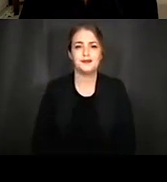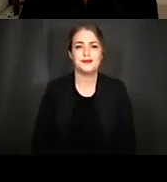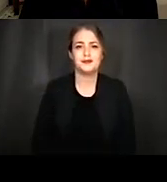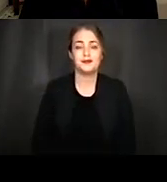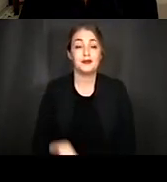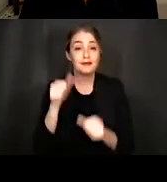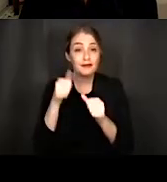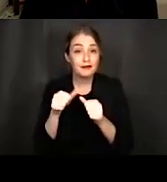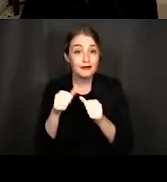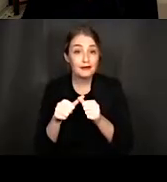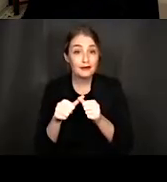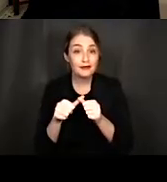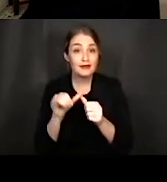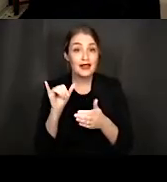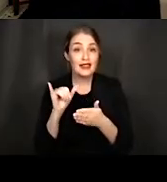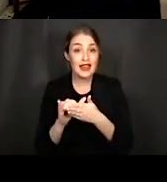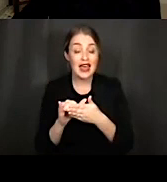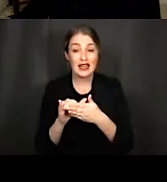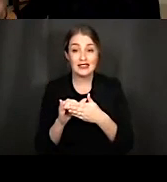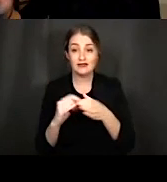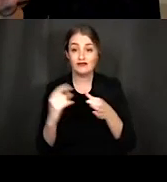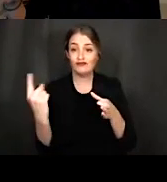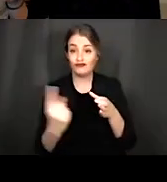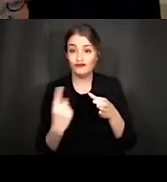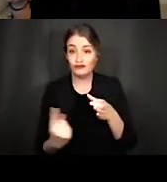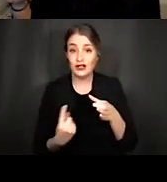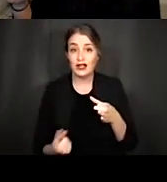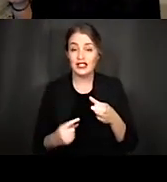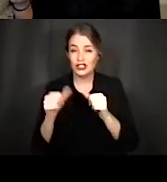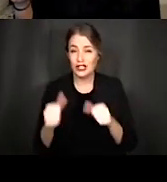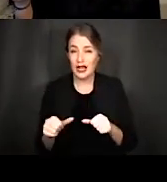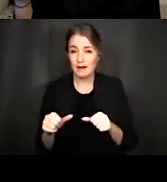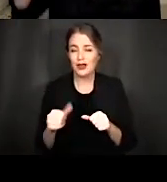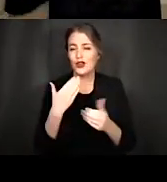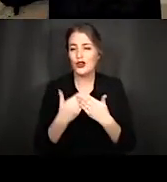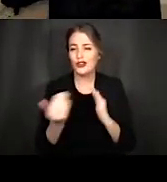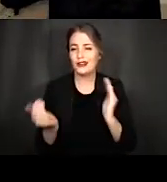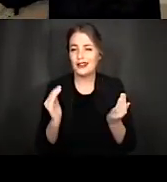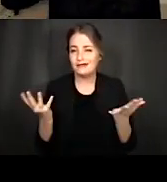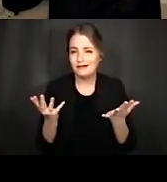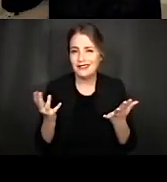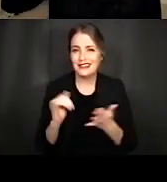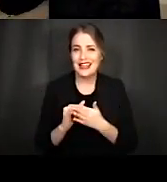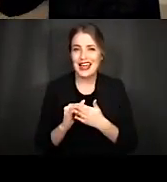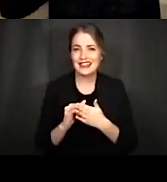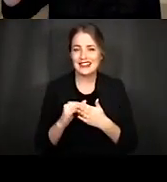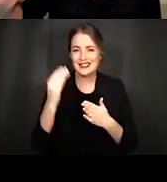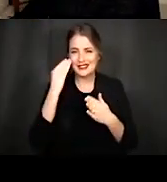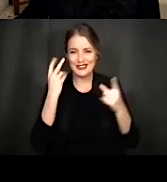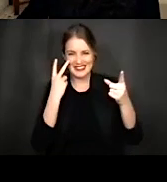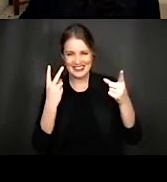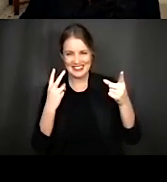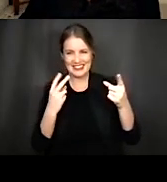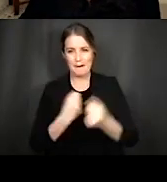that the organ of Corti forms a sheet, and I find a good analogy for this is those spiral decorations that you can